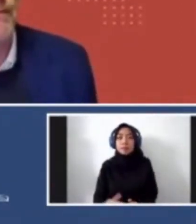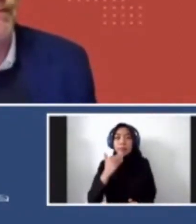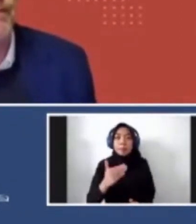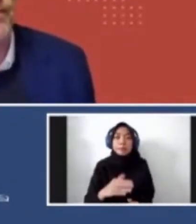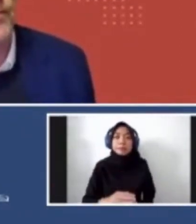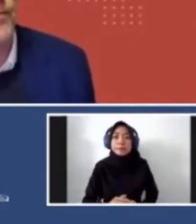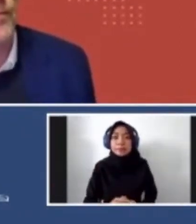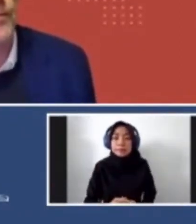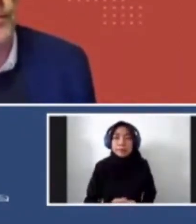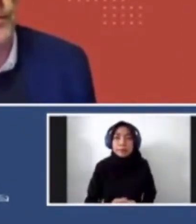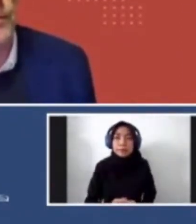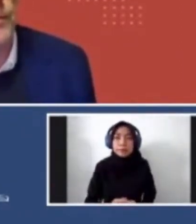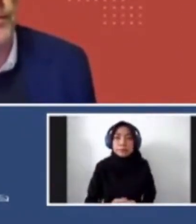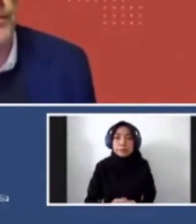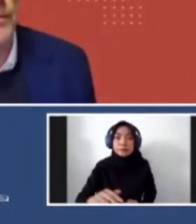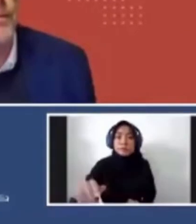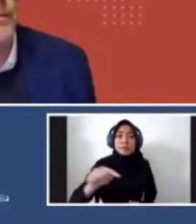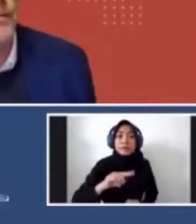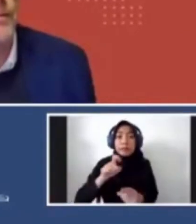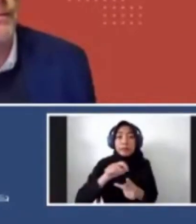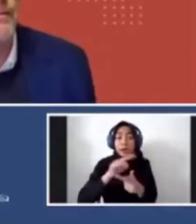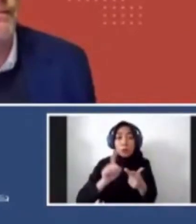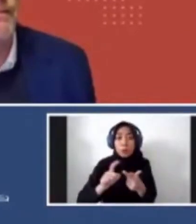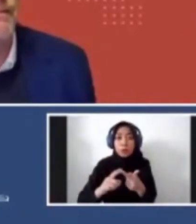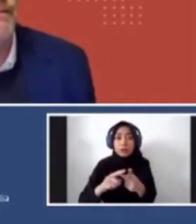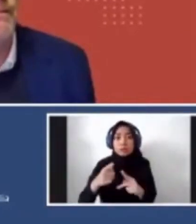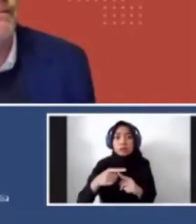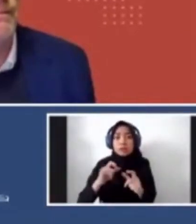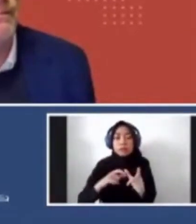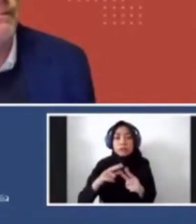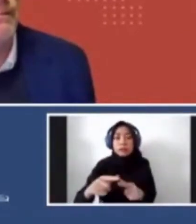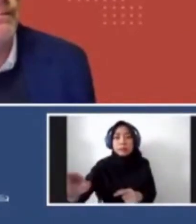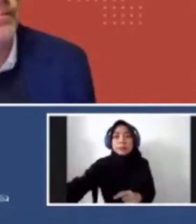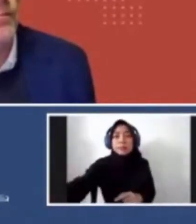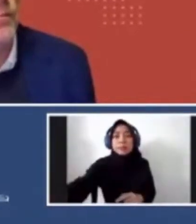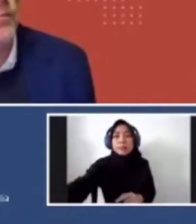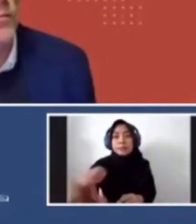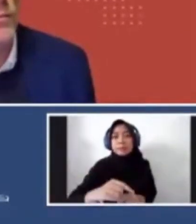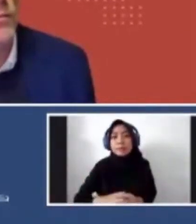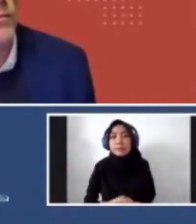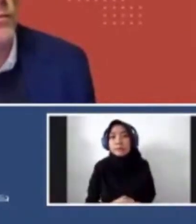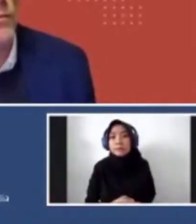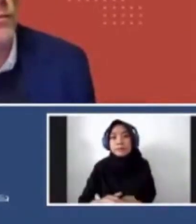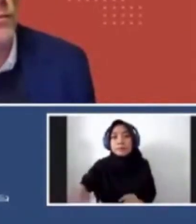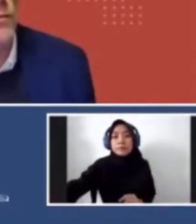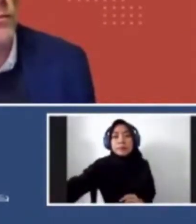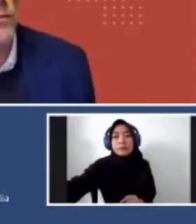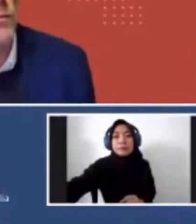Uh, I, I'd like to continue with the next question. This is from Tissa Granicia. Uh, her question is about,